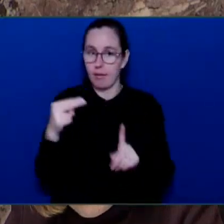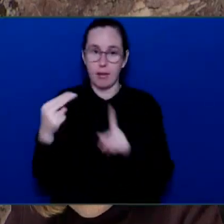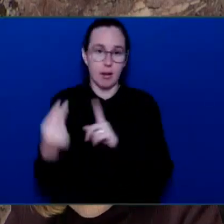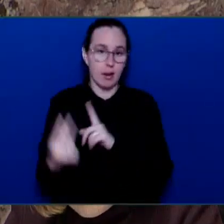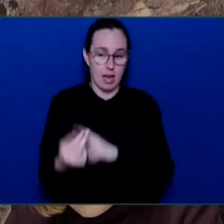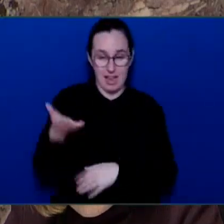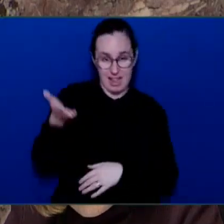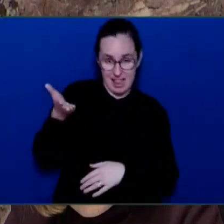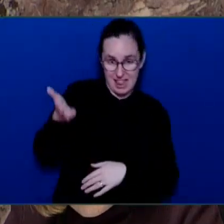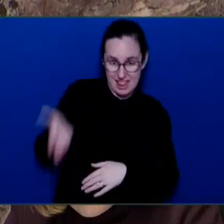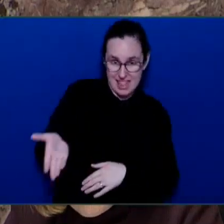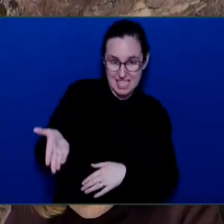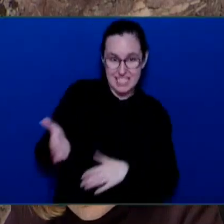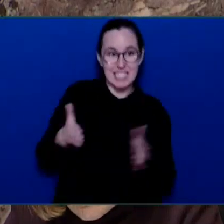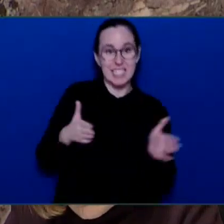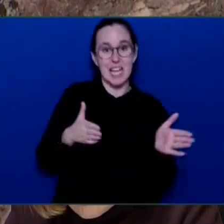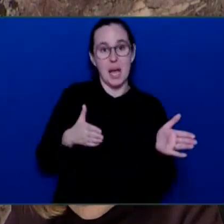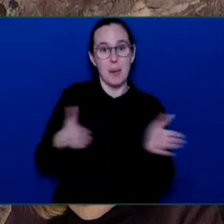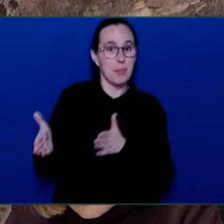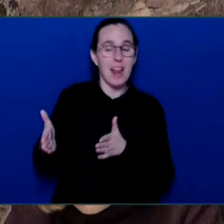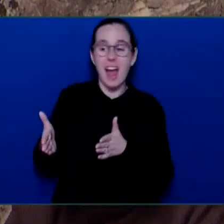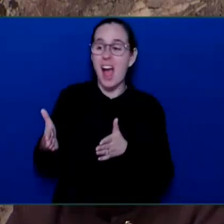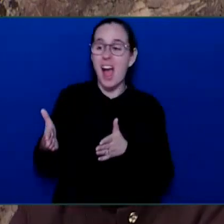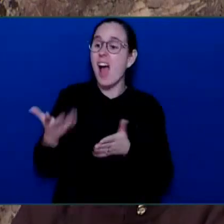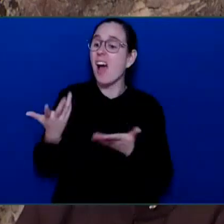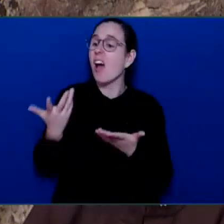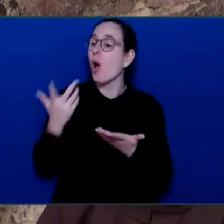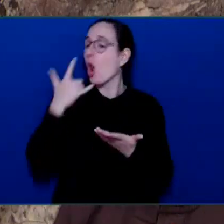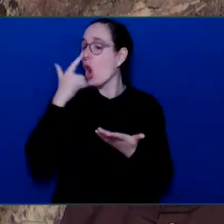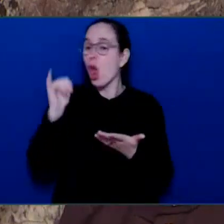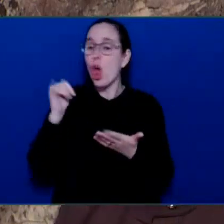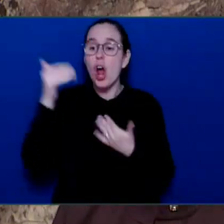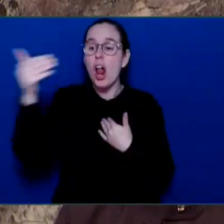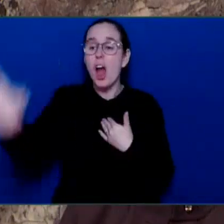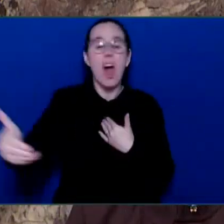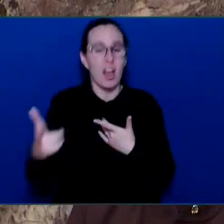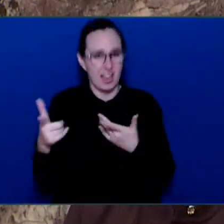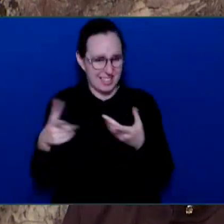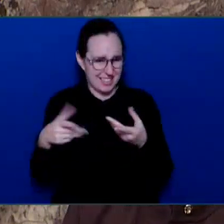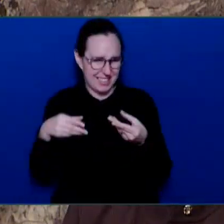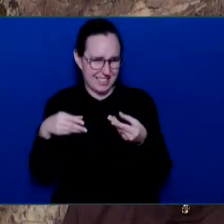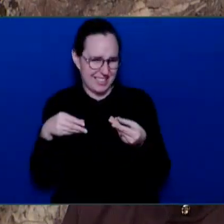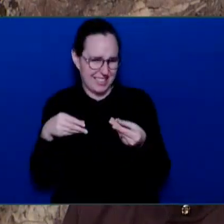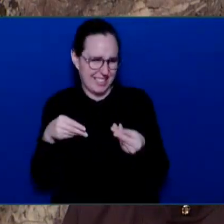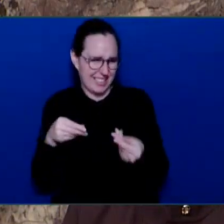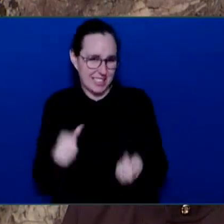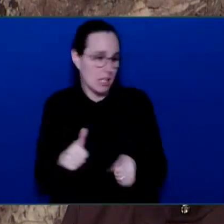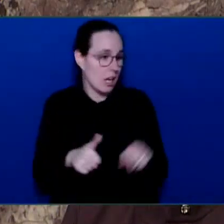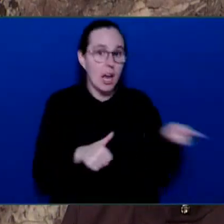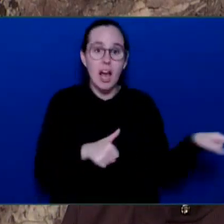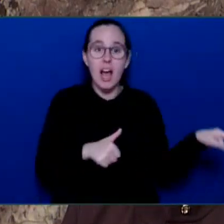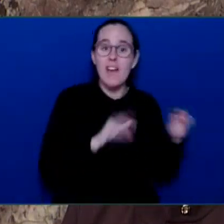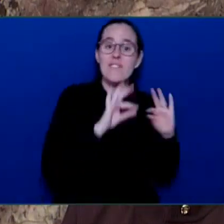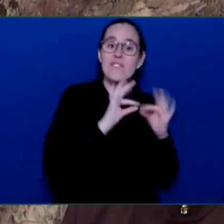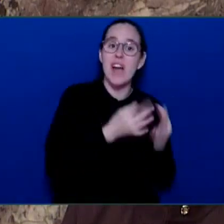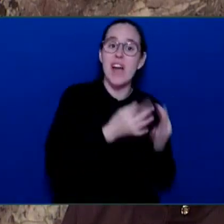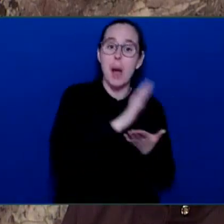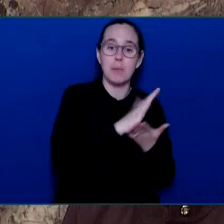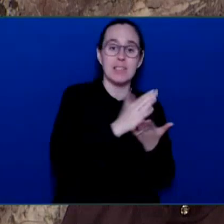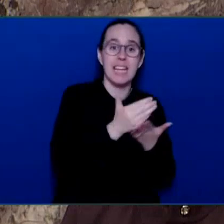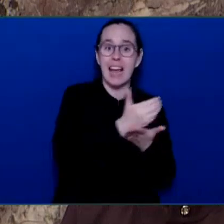,000 cut from their household income every single year. The minister smiles and thinks